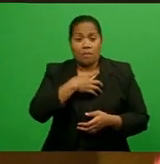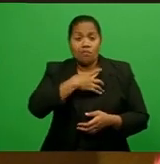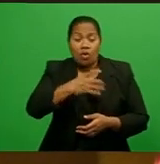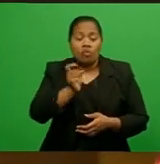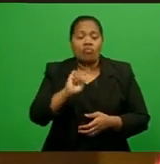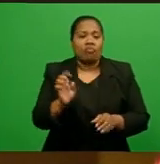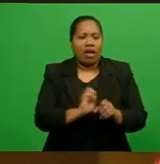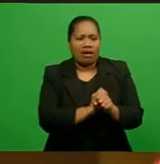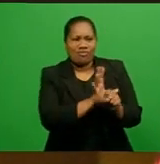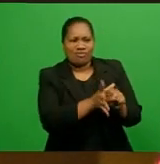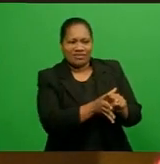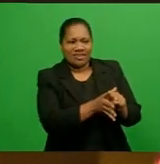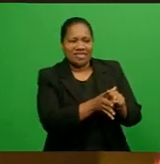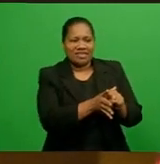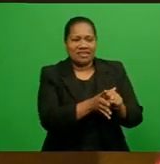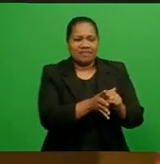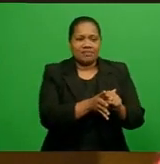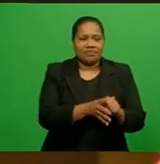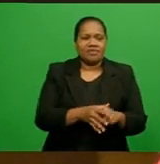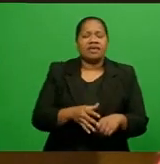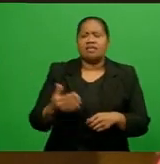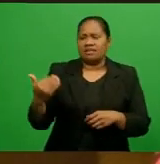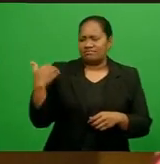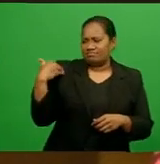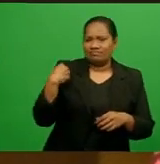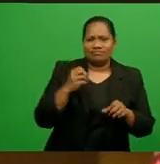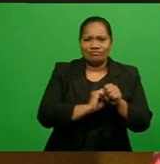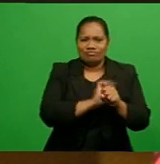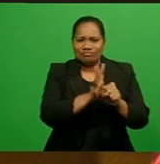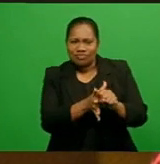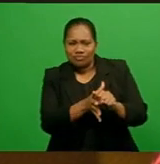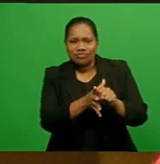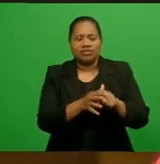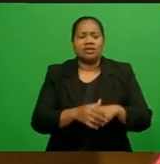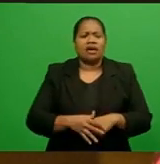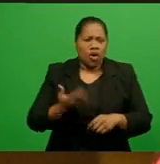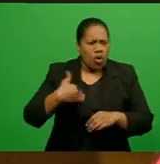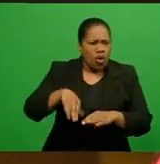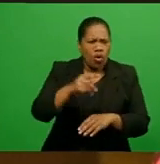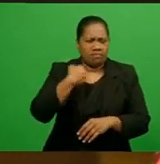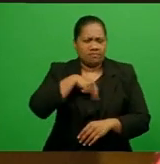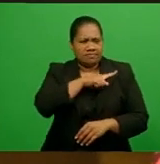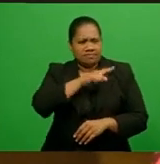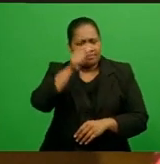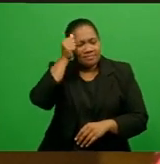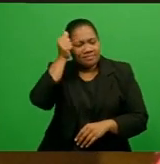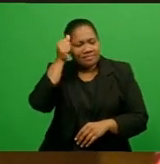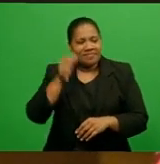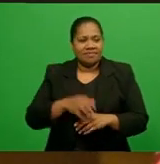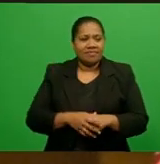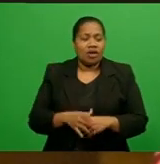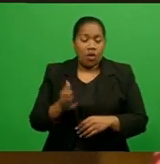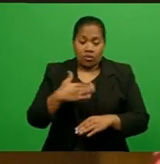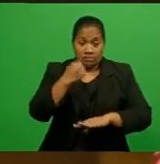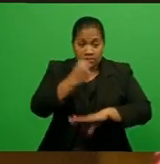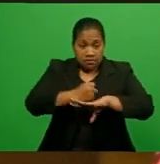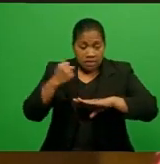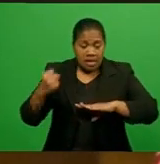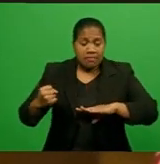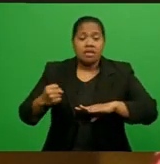and the impact of COVID-19. And we all know that all 12 of our governments are